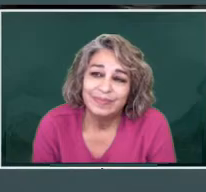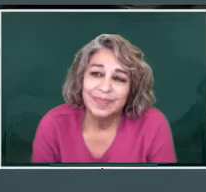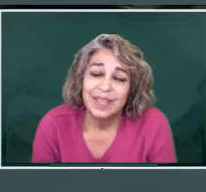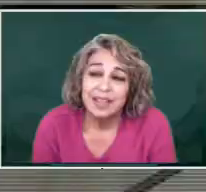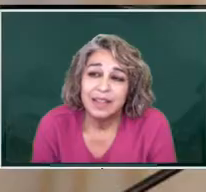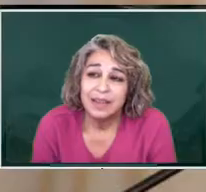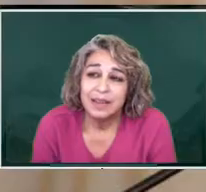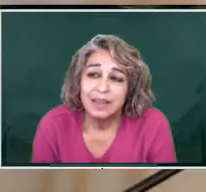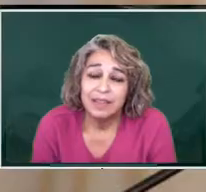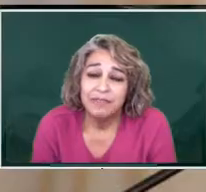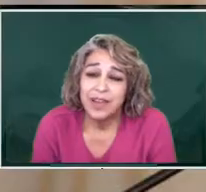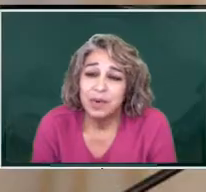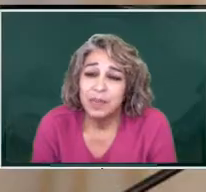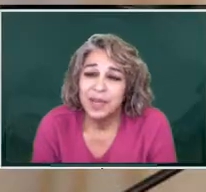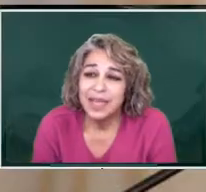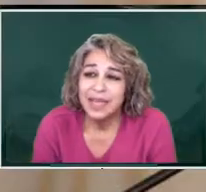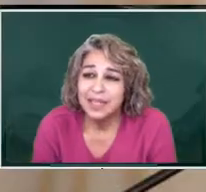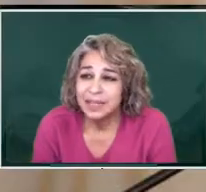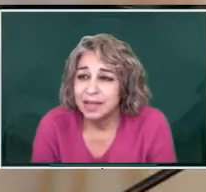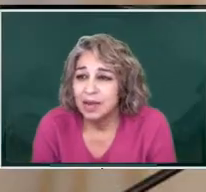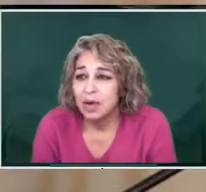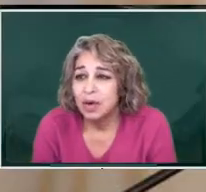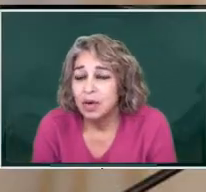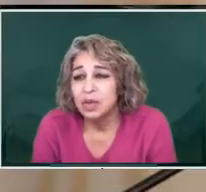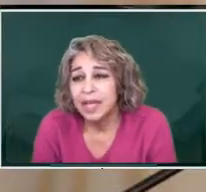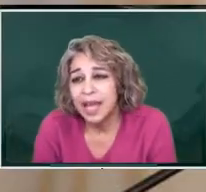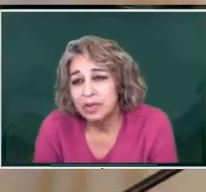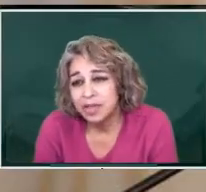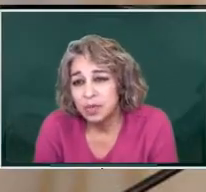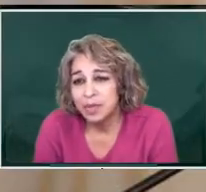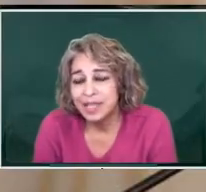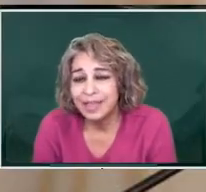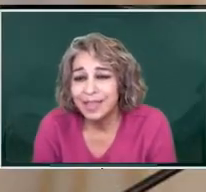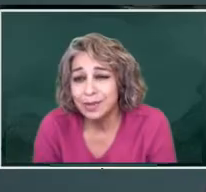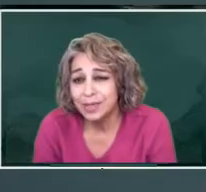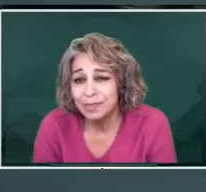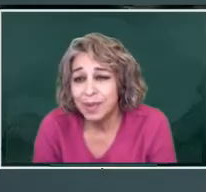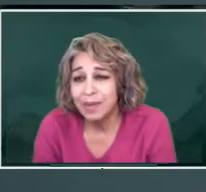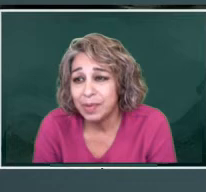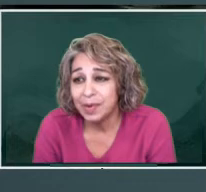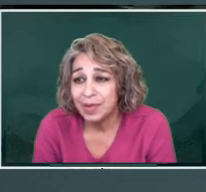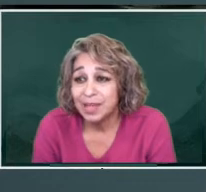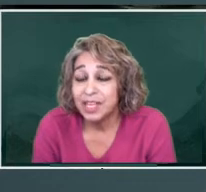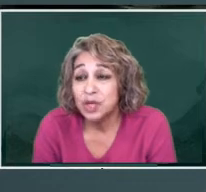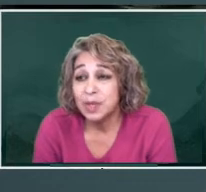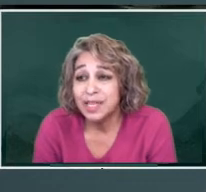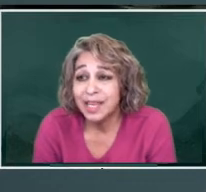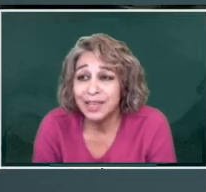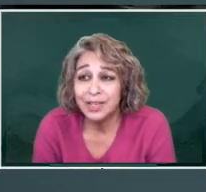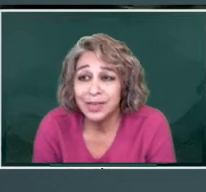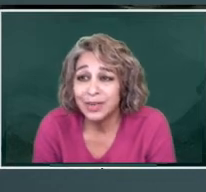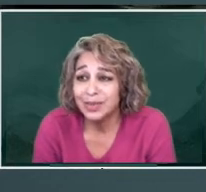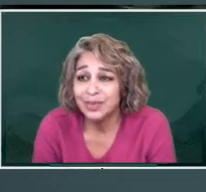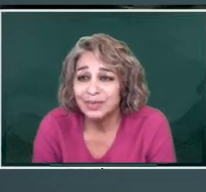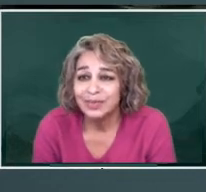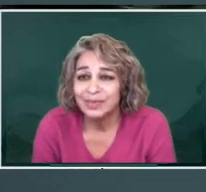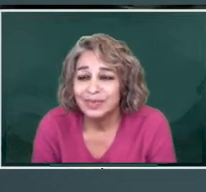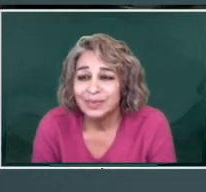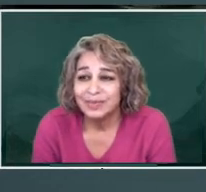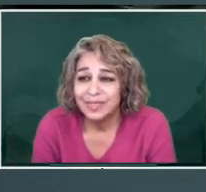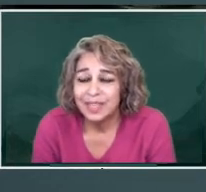Because the federal police only counted with 10,000 people to attend to